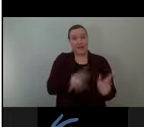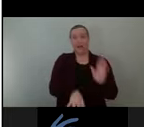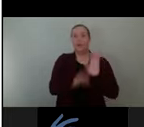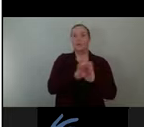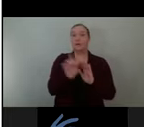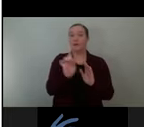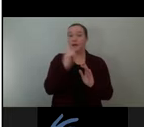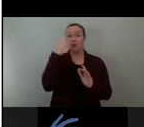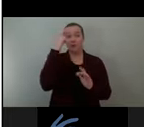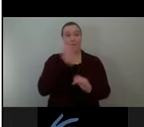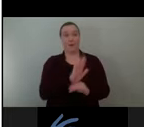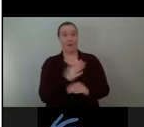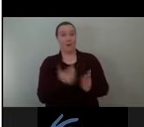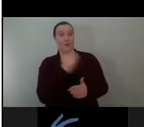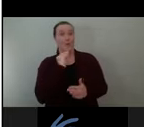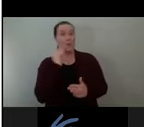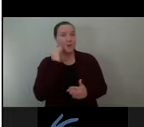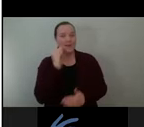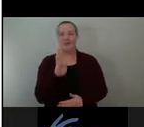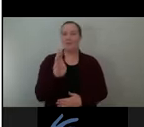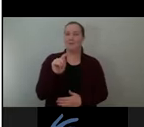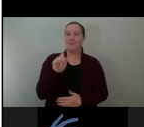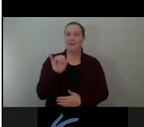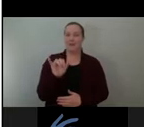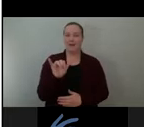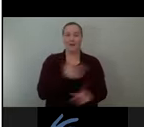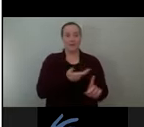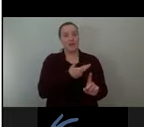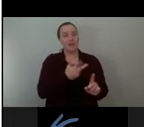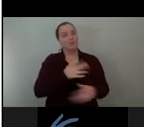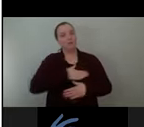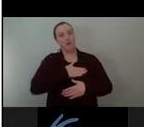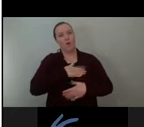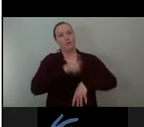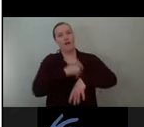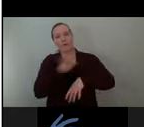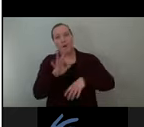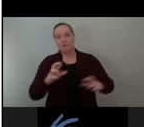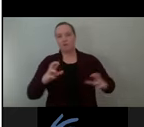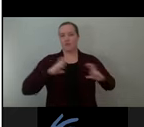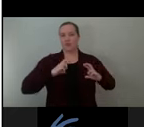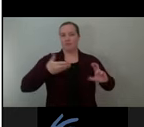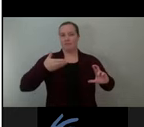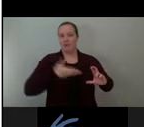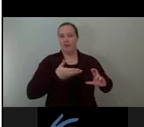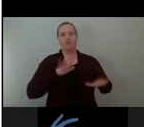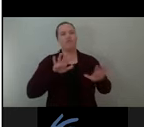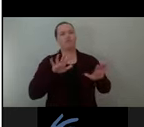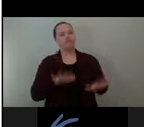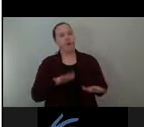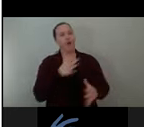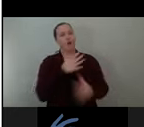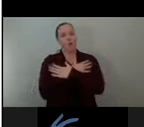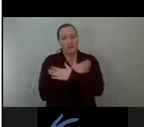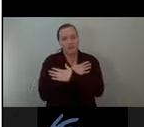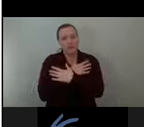trio enjoy their well-deserved time off and service to rest and relax. The Bentway can be the venue of an